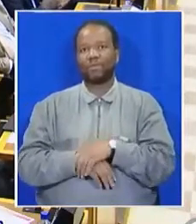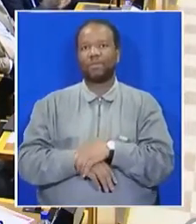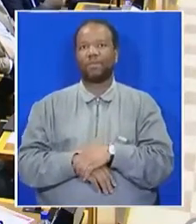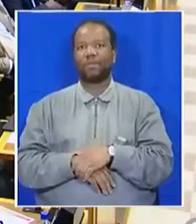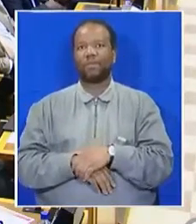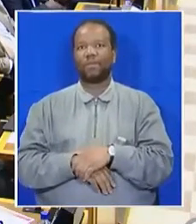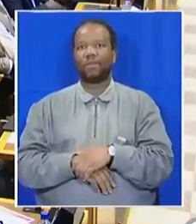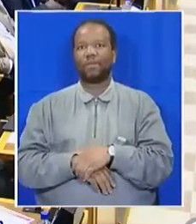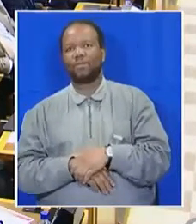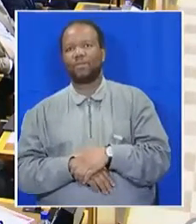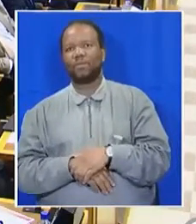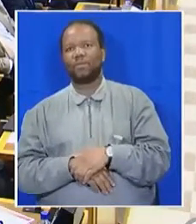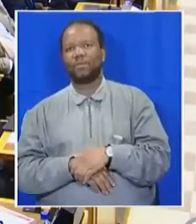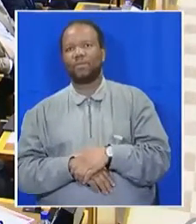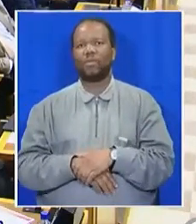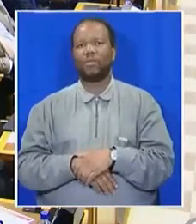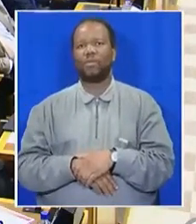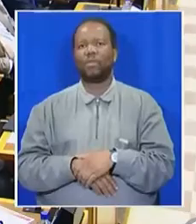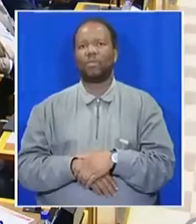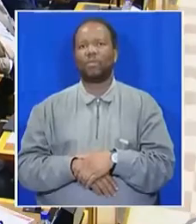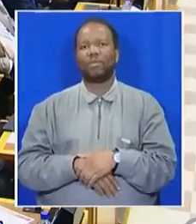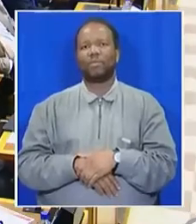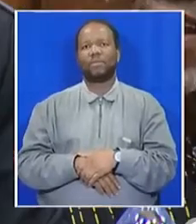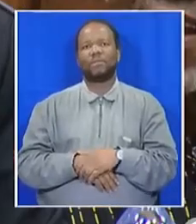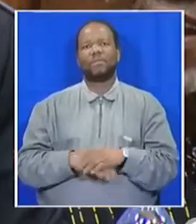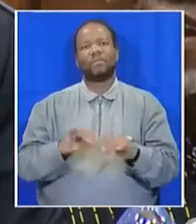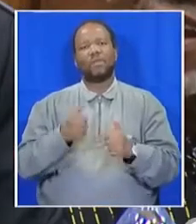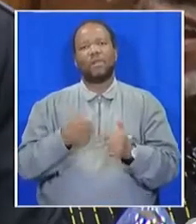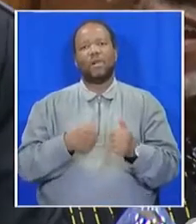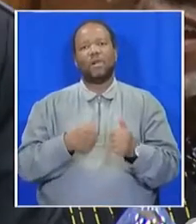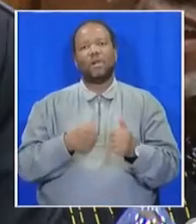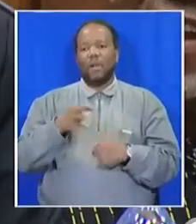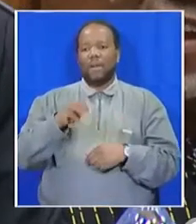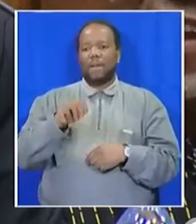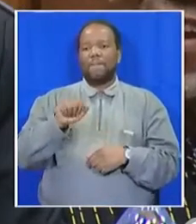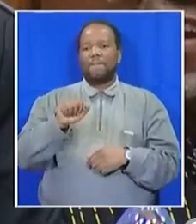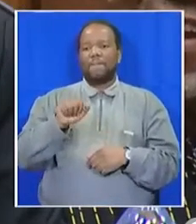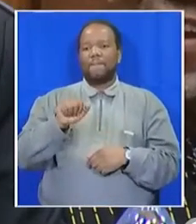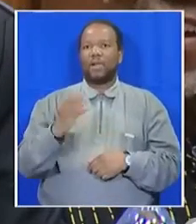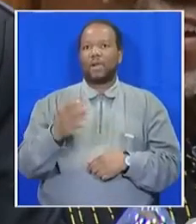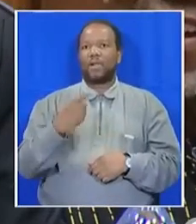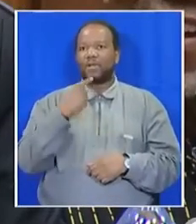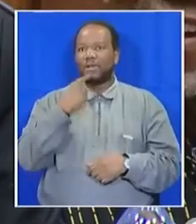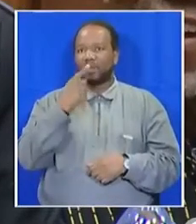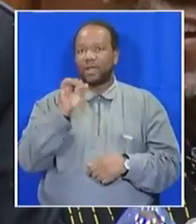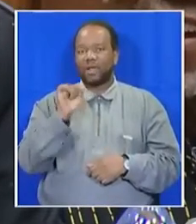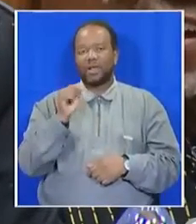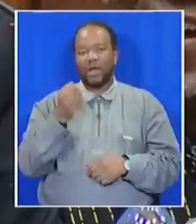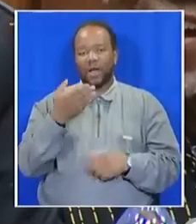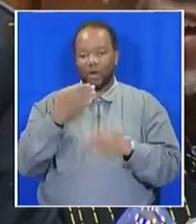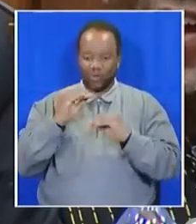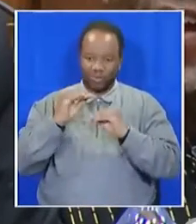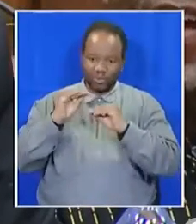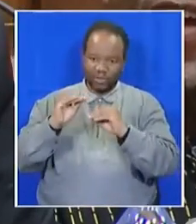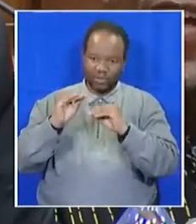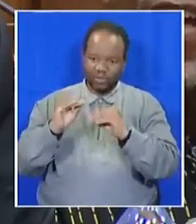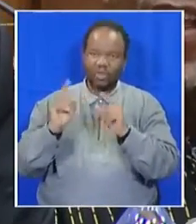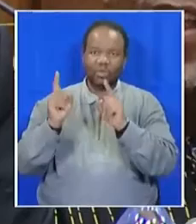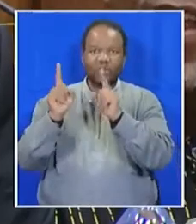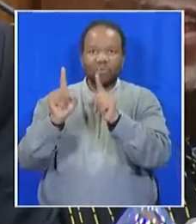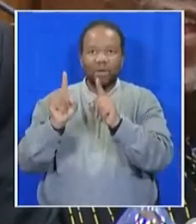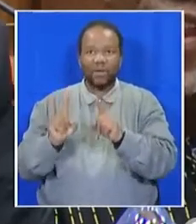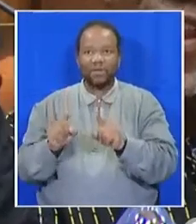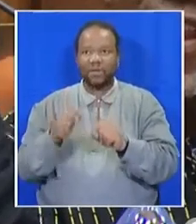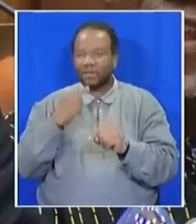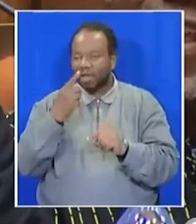Long and behold, after this, Mac said, you know, I'm available to give you special lessons. And shouting, Amangla, I